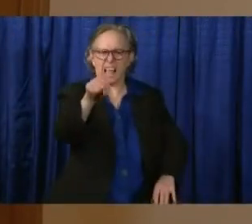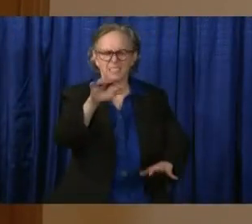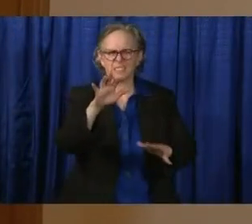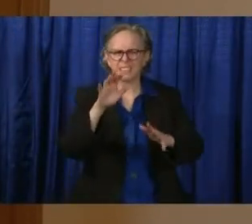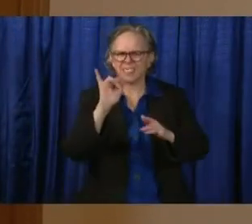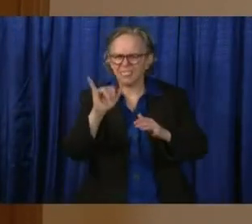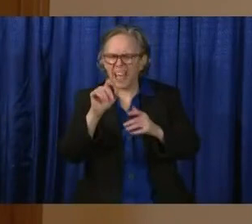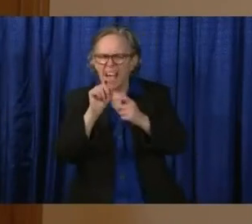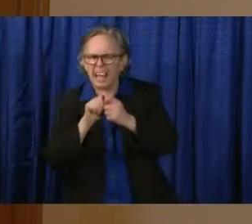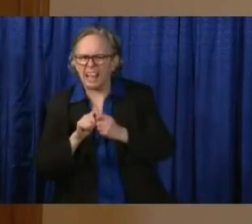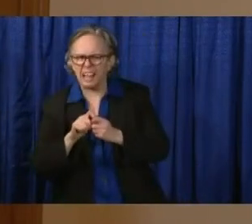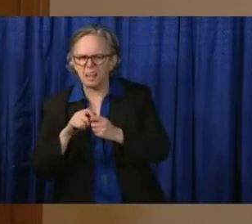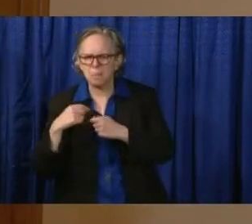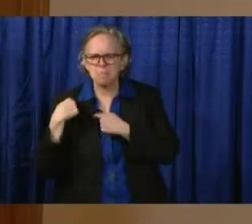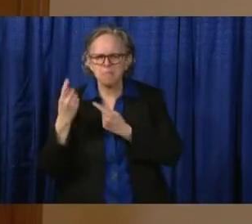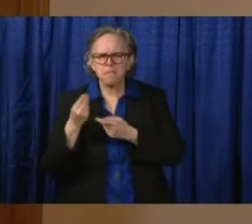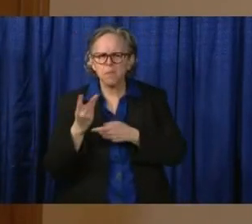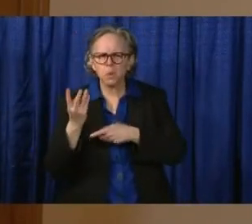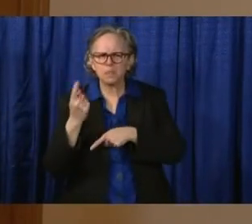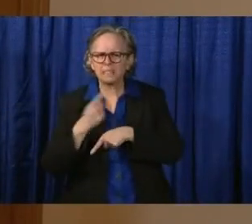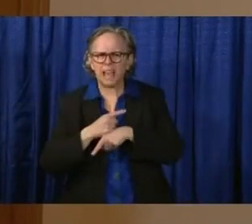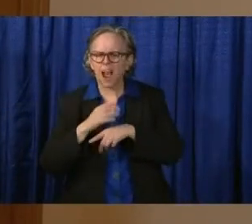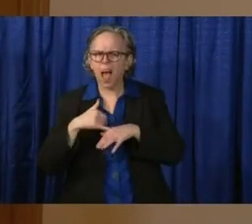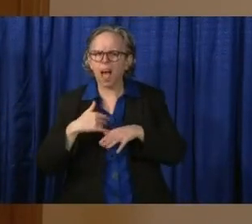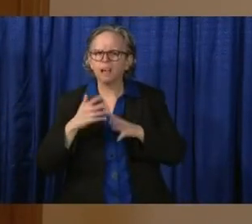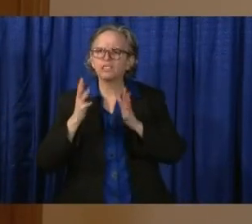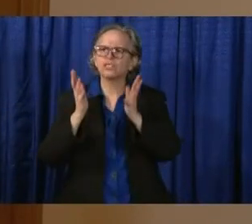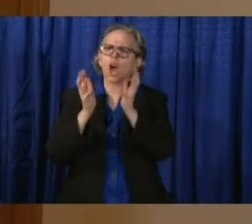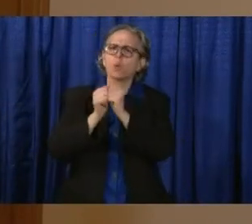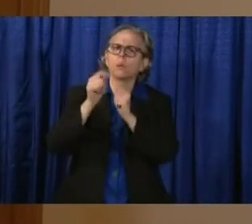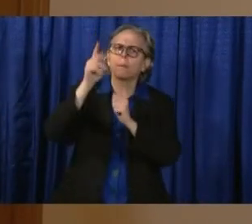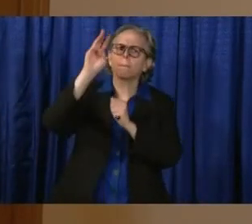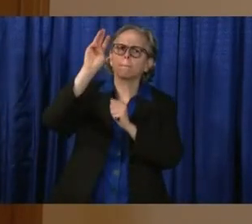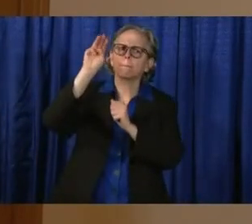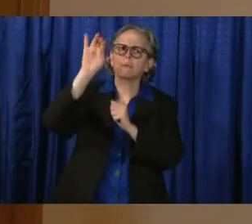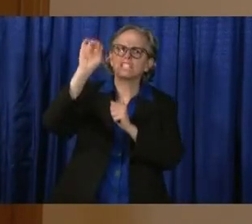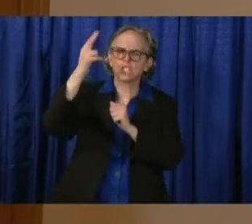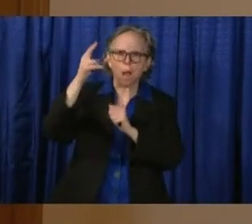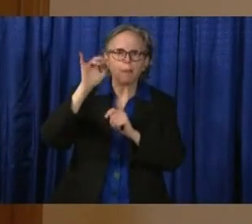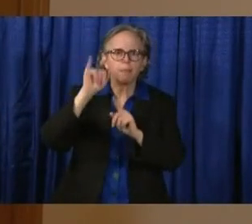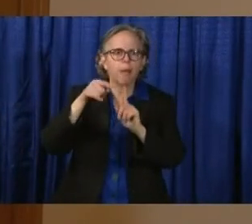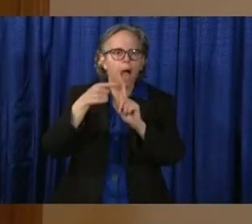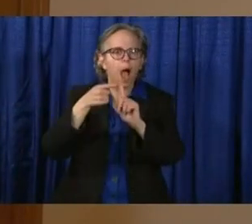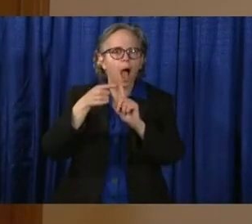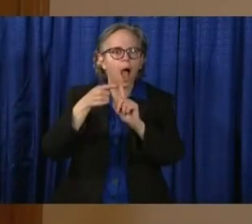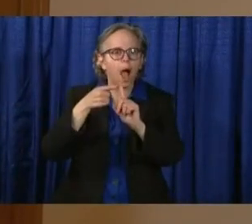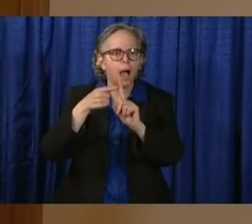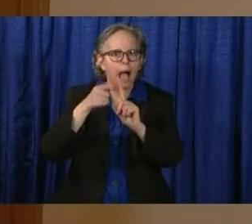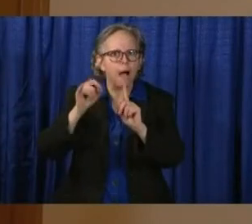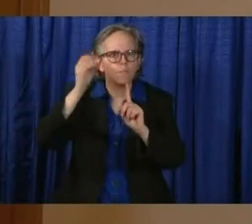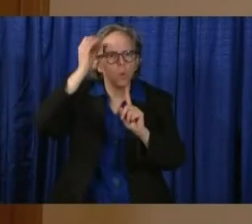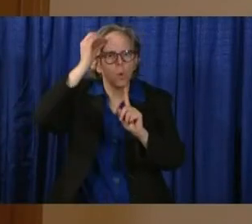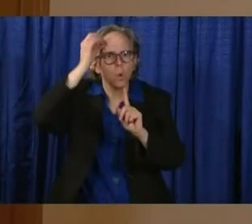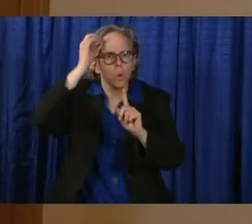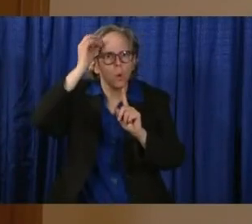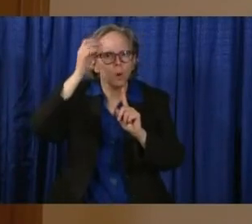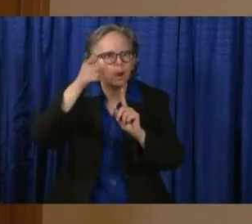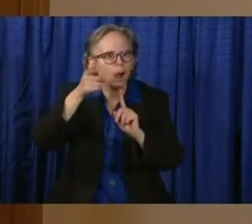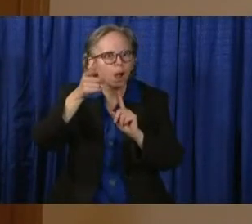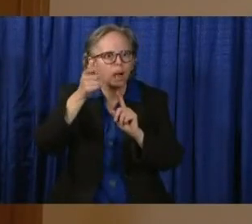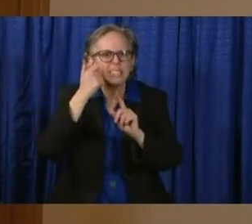with them, but it is something we're taking into account in all our building. We know that we share borders,